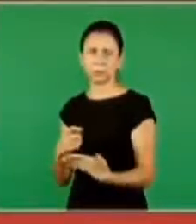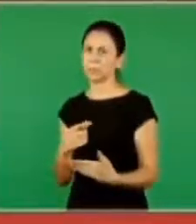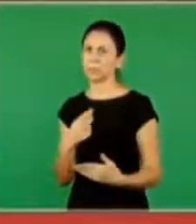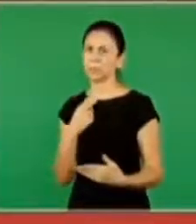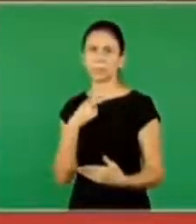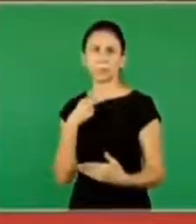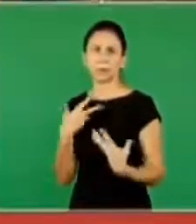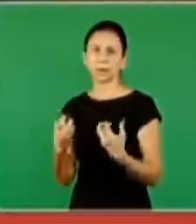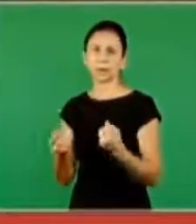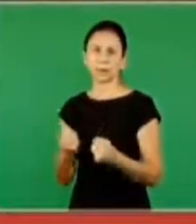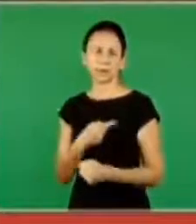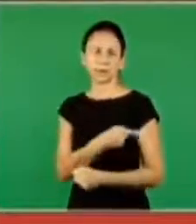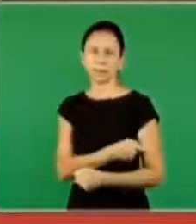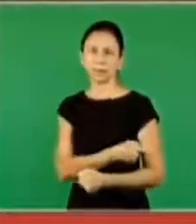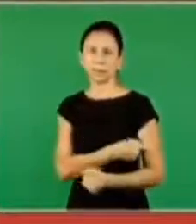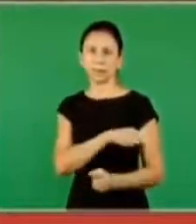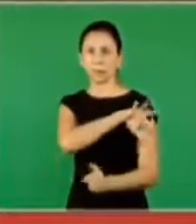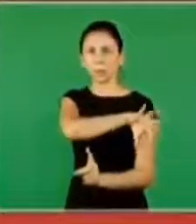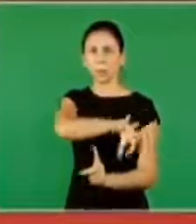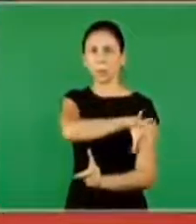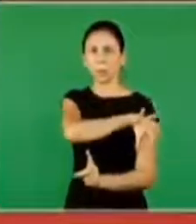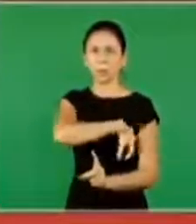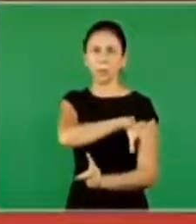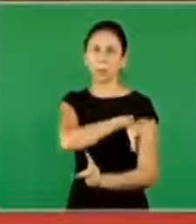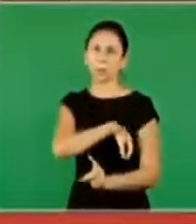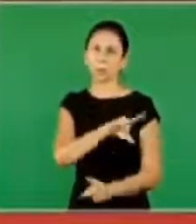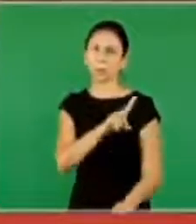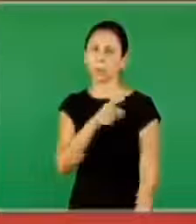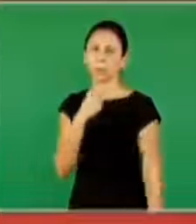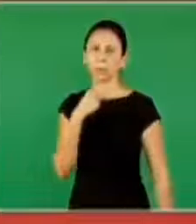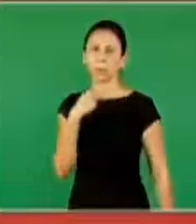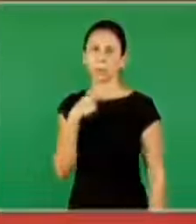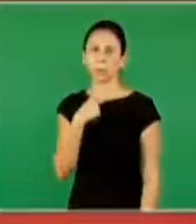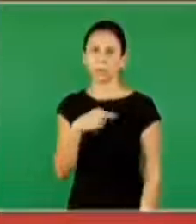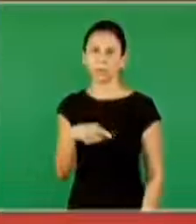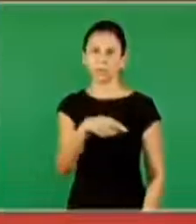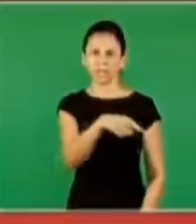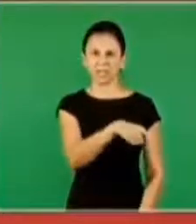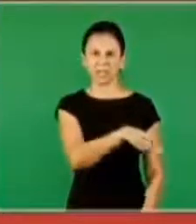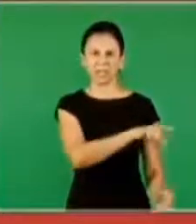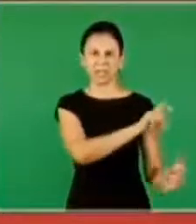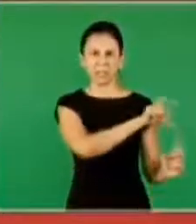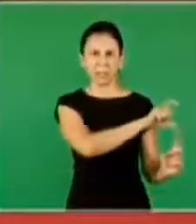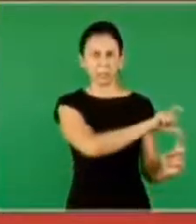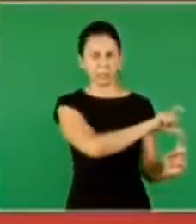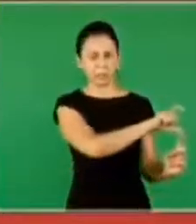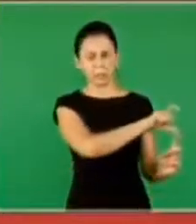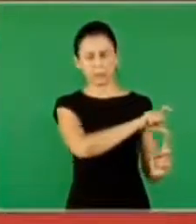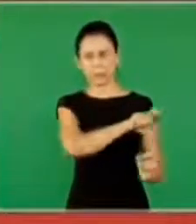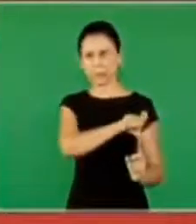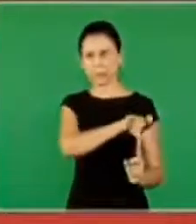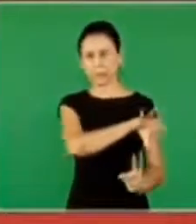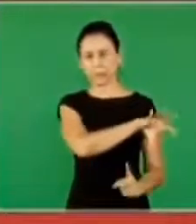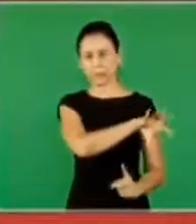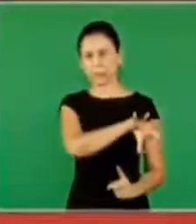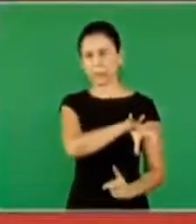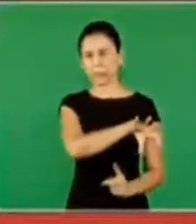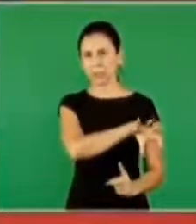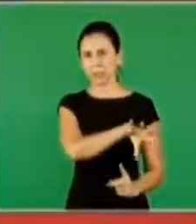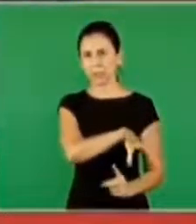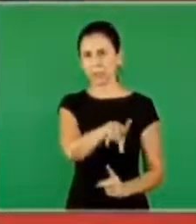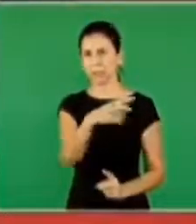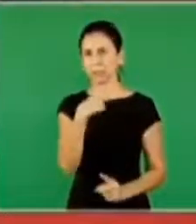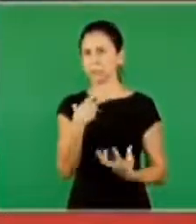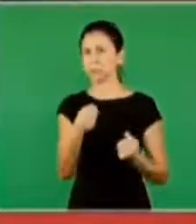allow this you cannot allow this because the spirit the evil spirit acted here as an